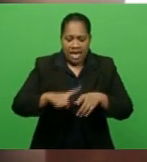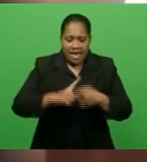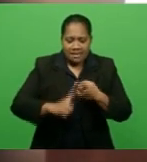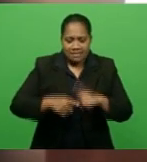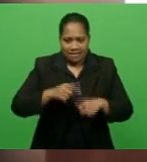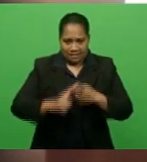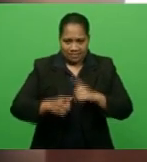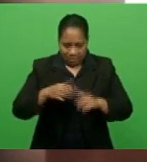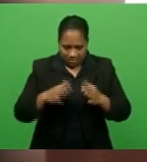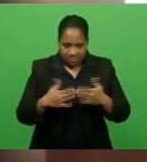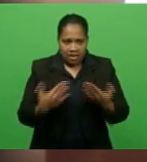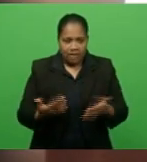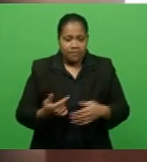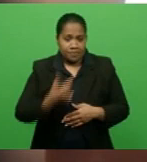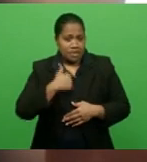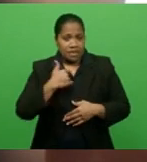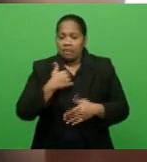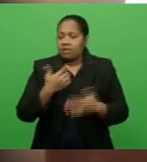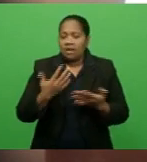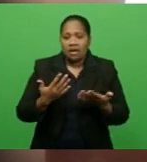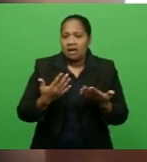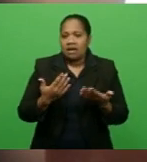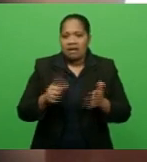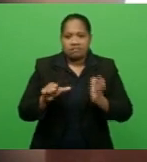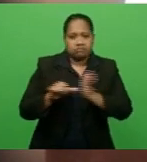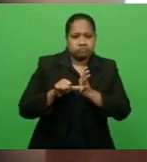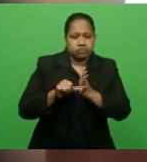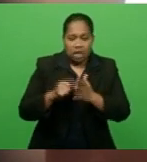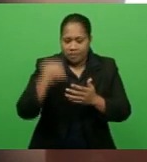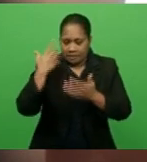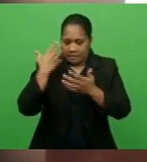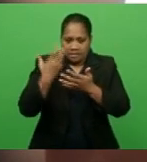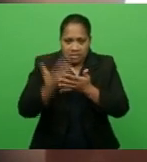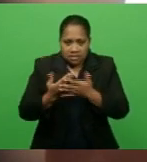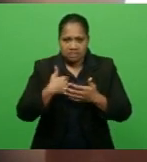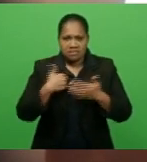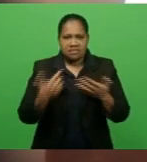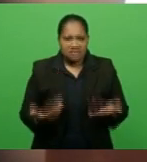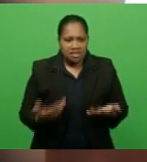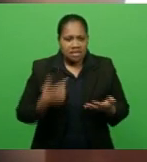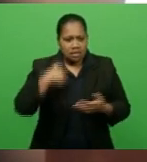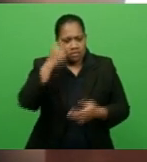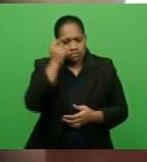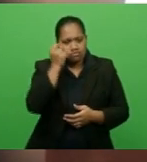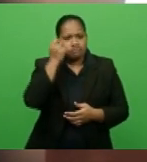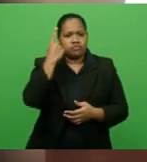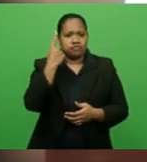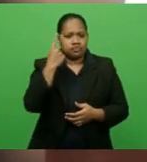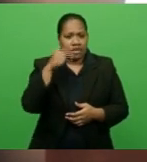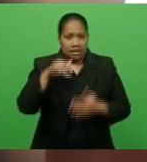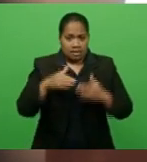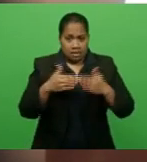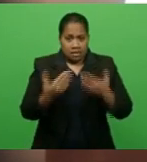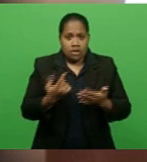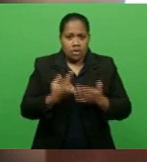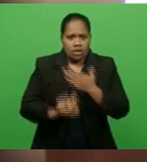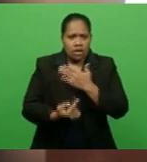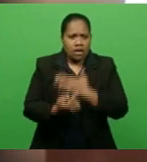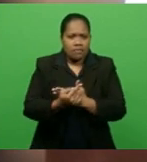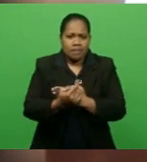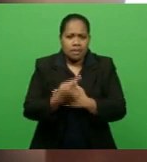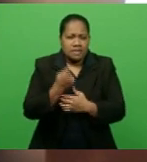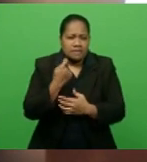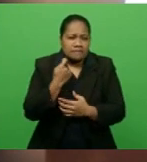to be where I was at in the recovery. I realized at that point, as close as I was to getting out of the hospital,